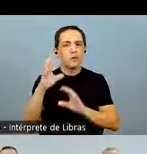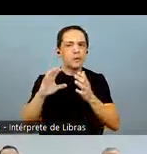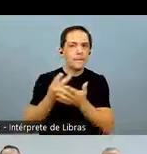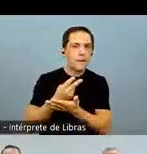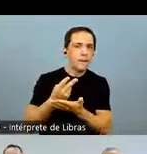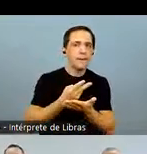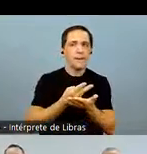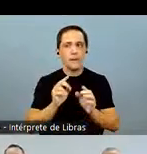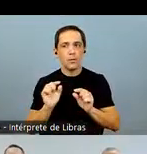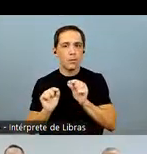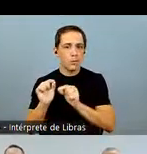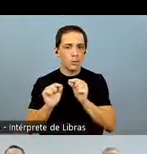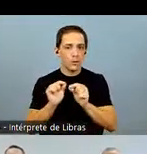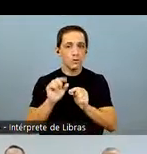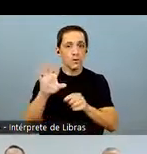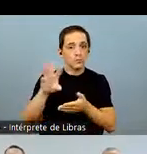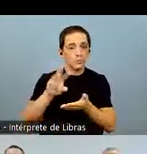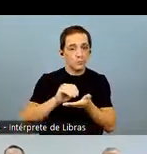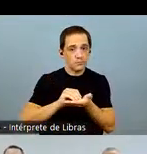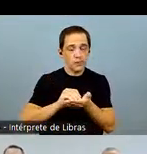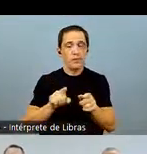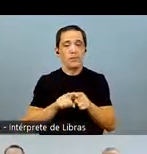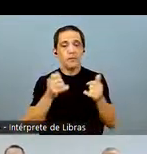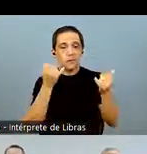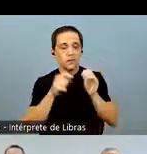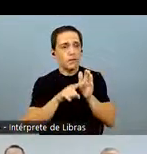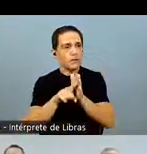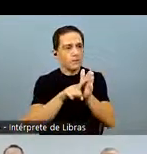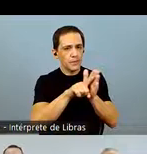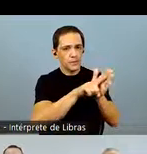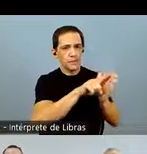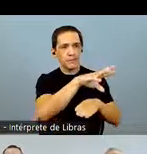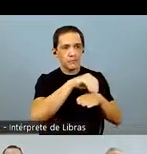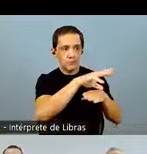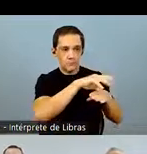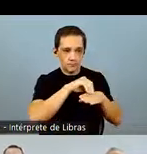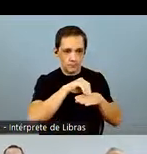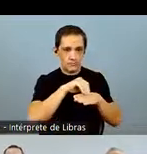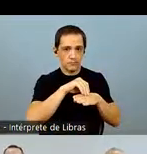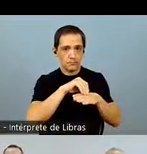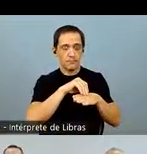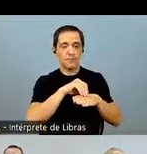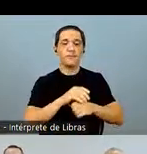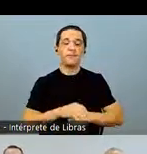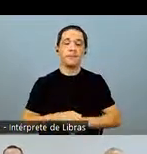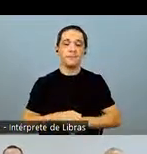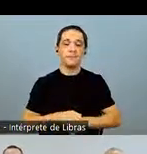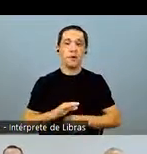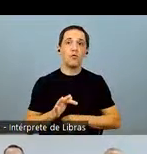beliefs and assumptions held by the company's management, as well on information that is currently available.